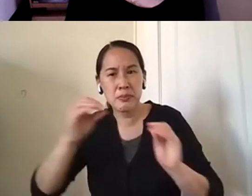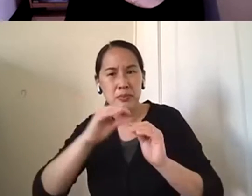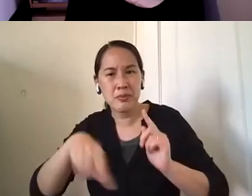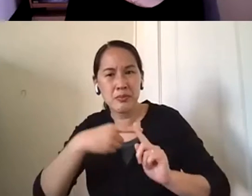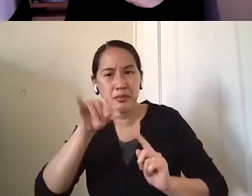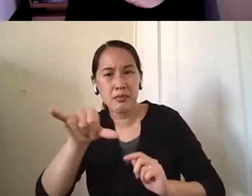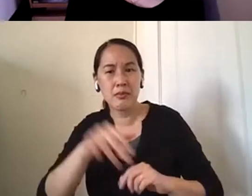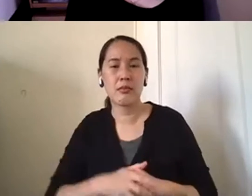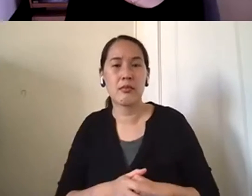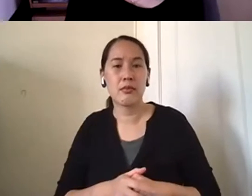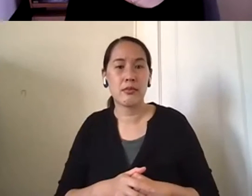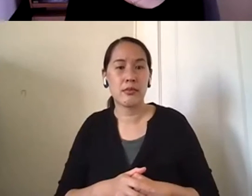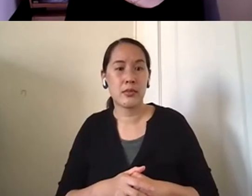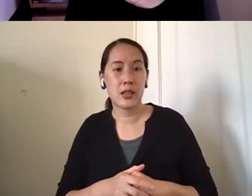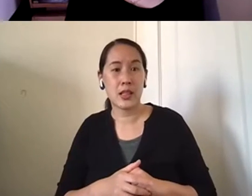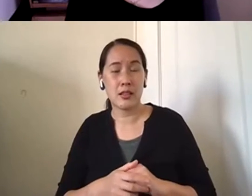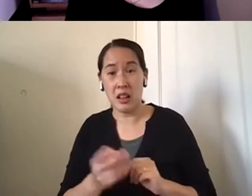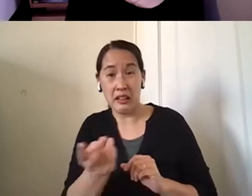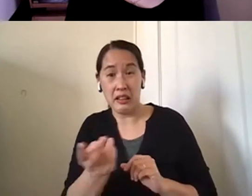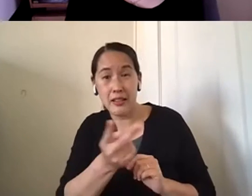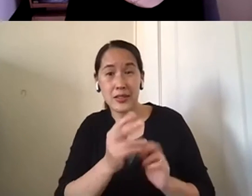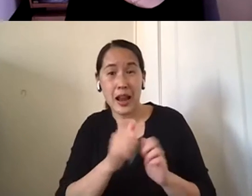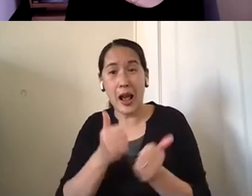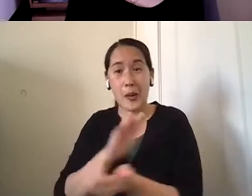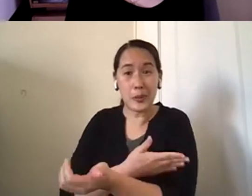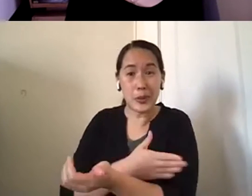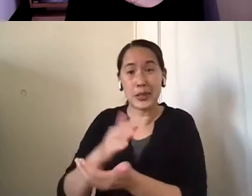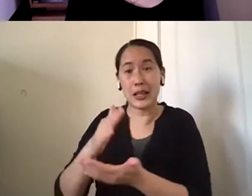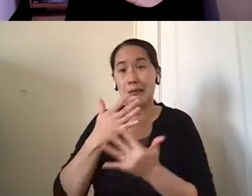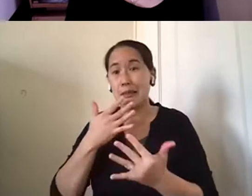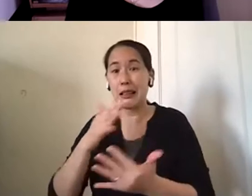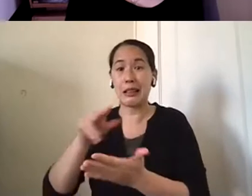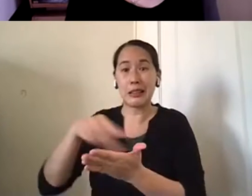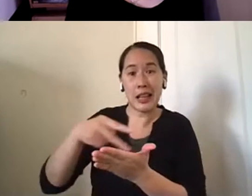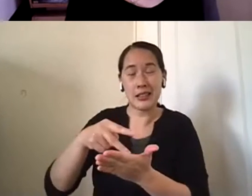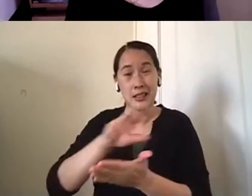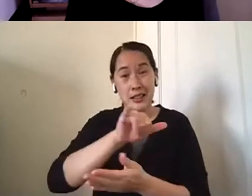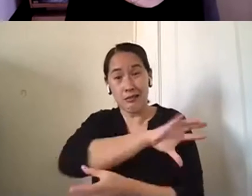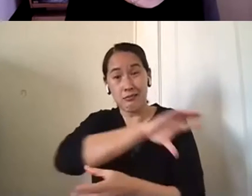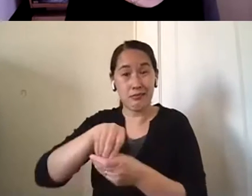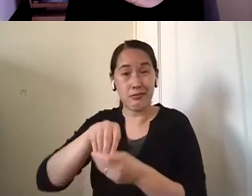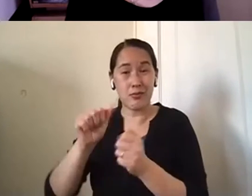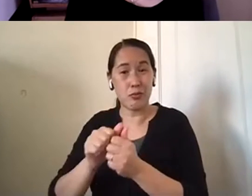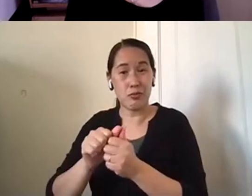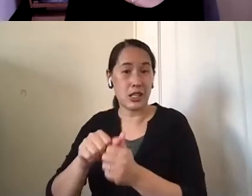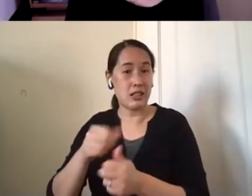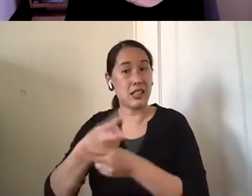either for both of you, your experiences with how music and singing and dancing is sort of part of, um, care?